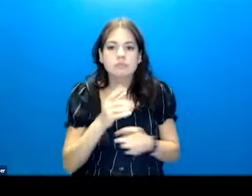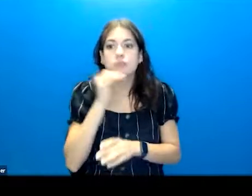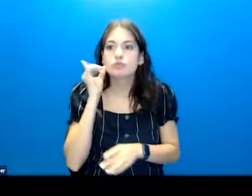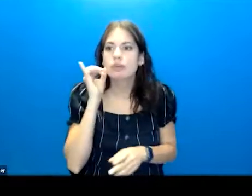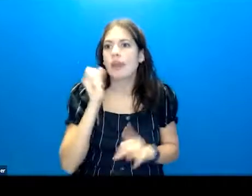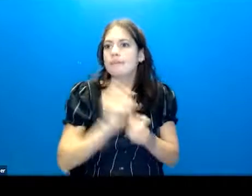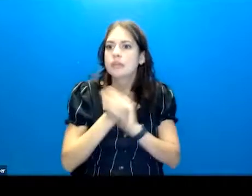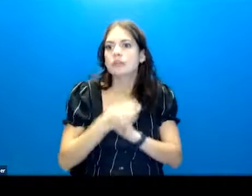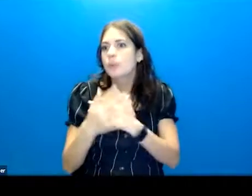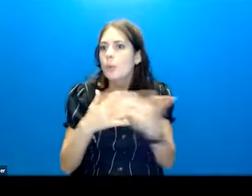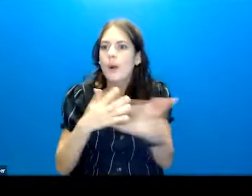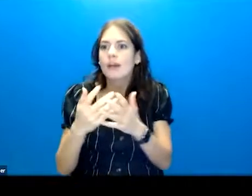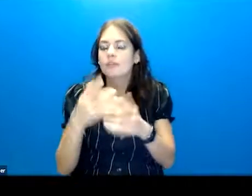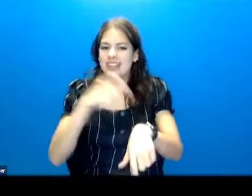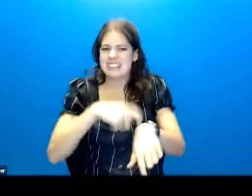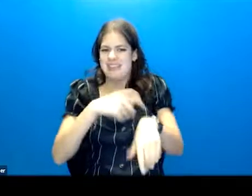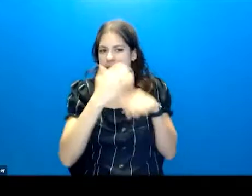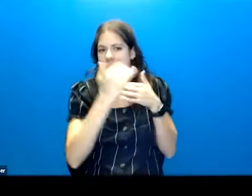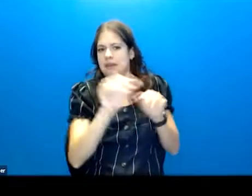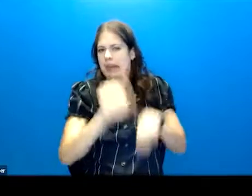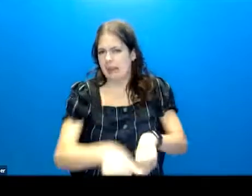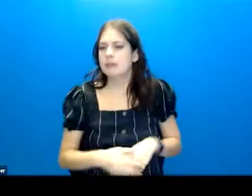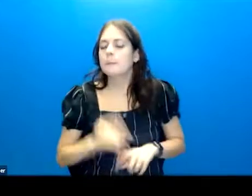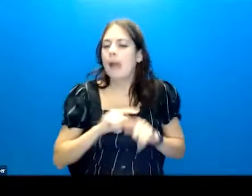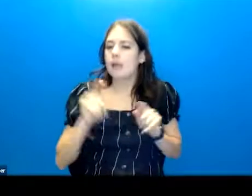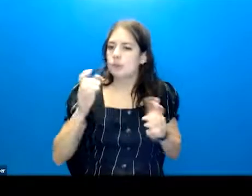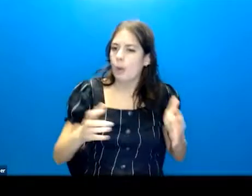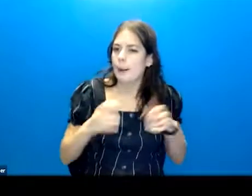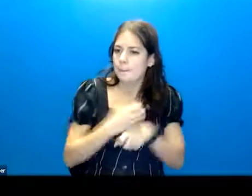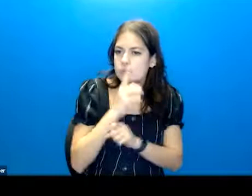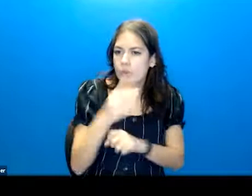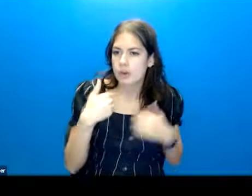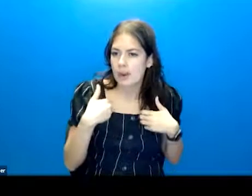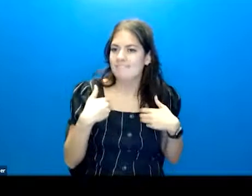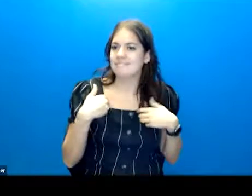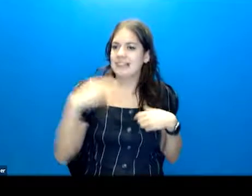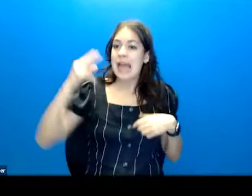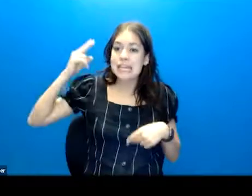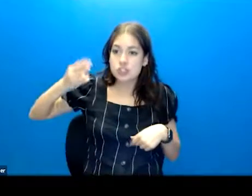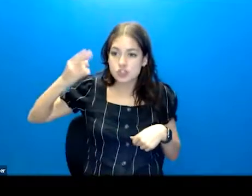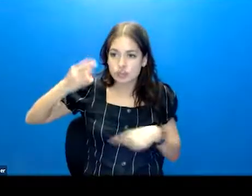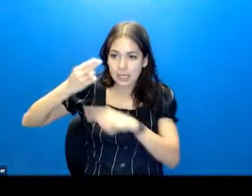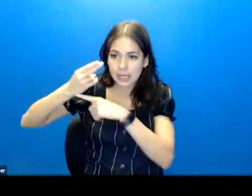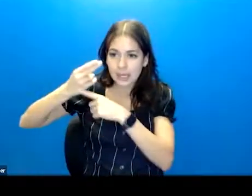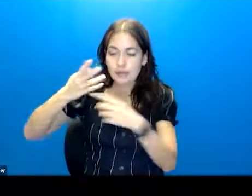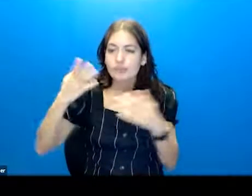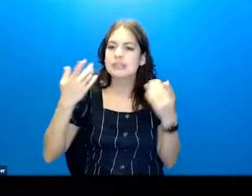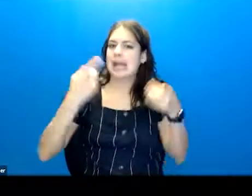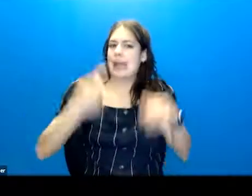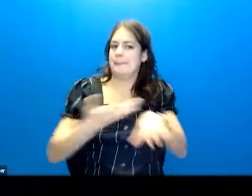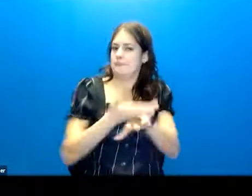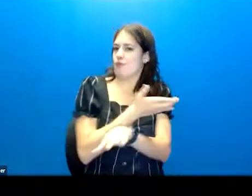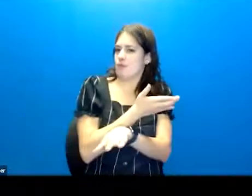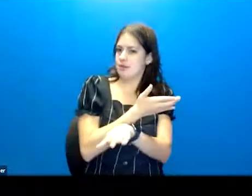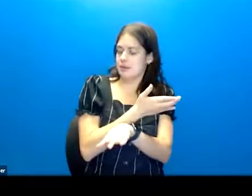You can do whatever you want for that time frame. But you just really want to make sure you've gotten that history of what's happened before